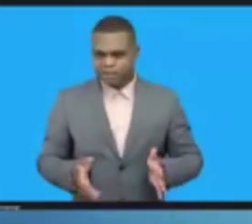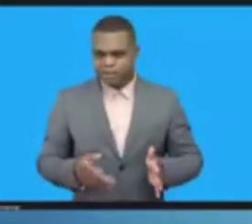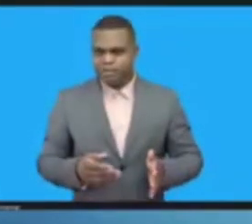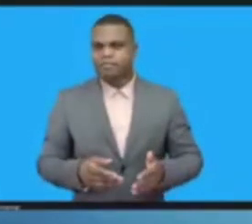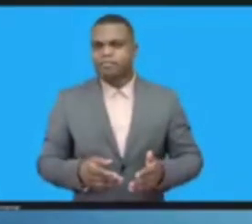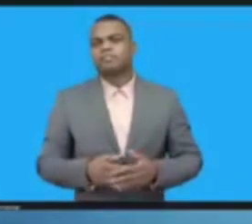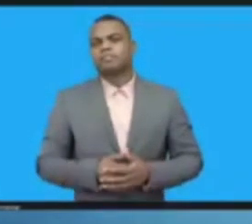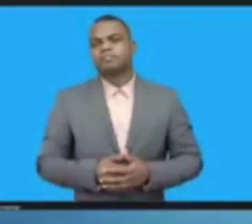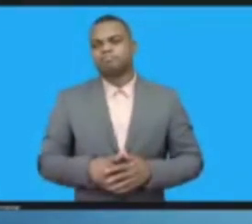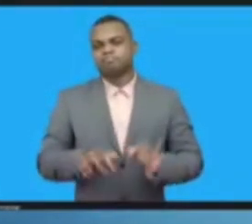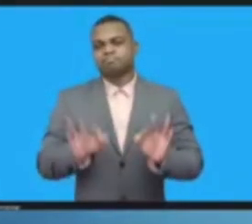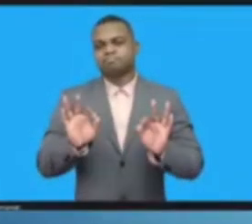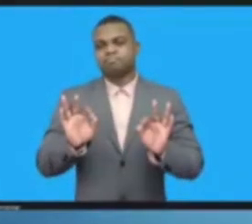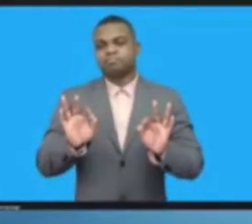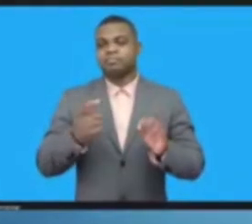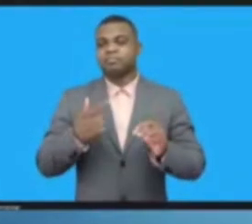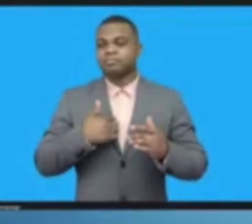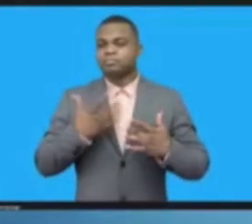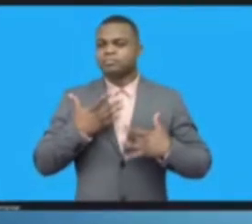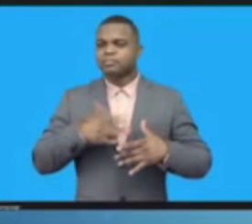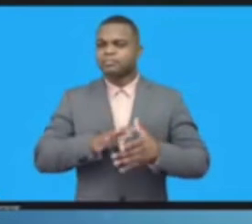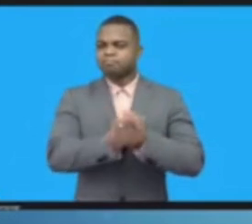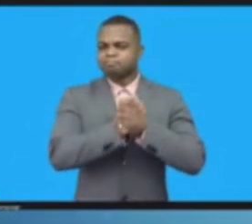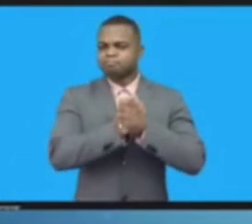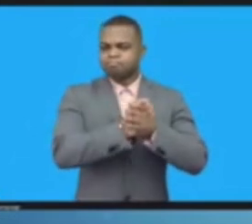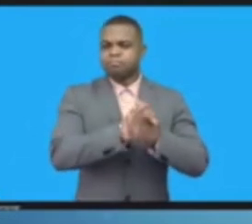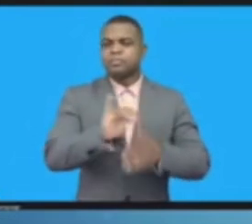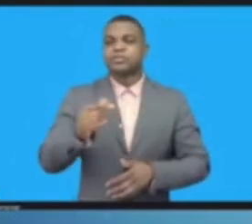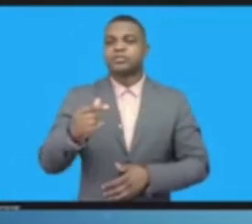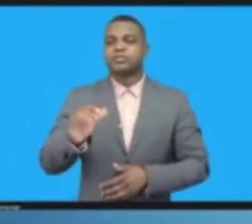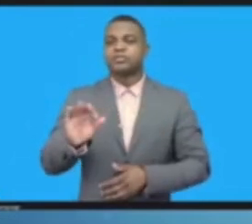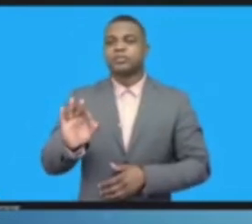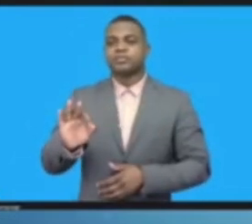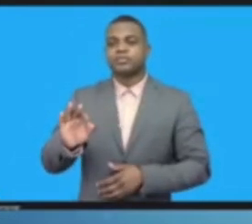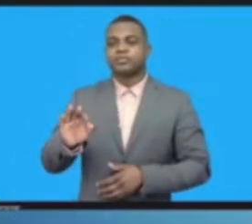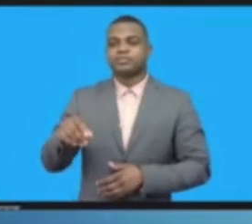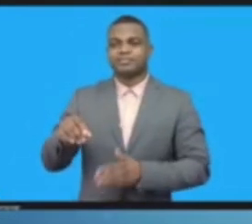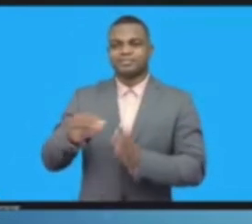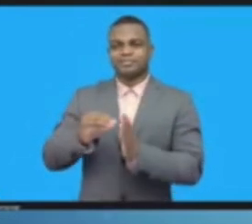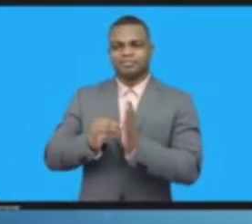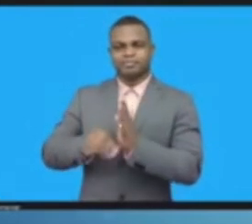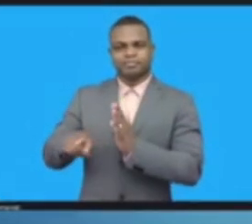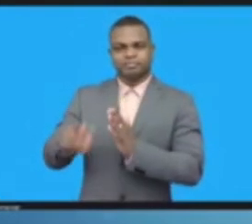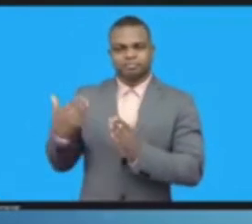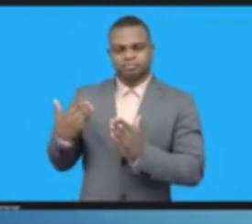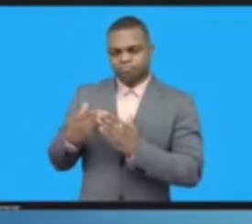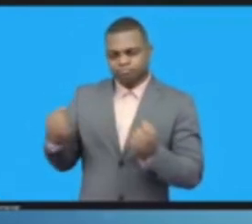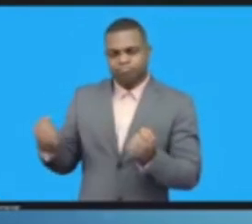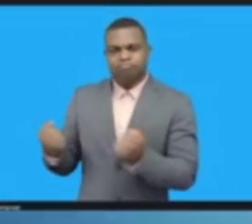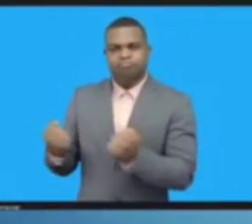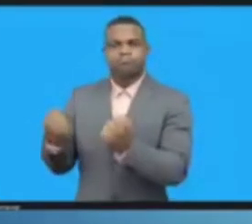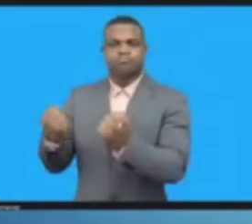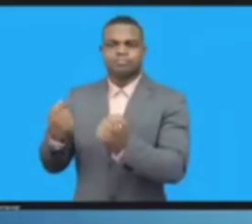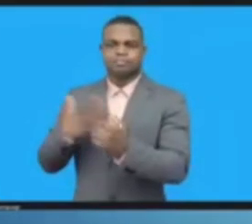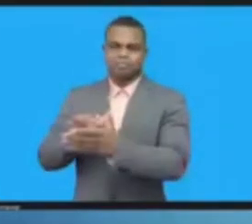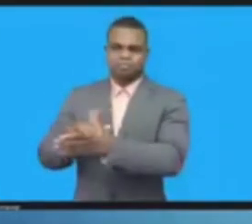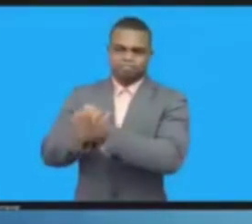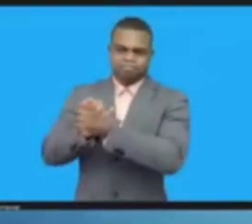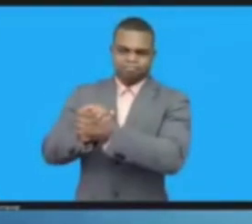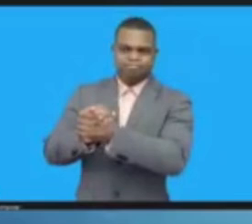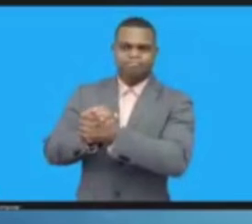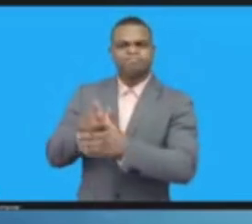IGF youth track and the work that has been put in the process to be able to organize sessions across the globe